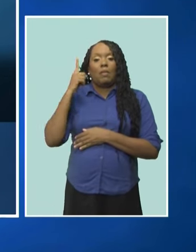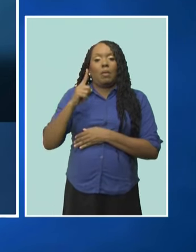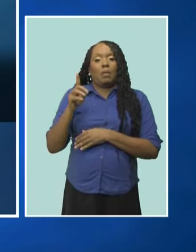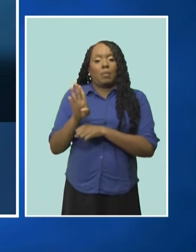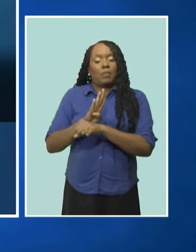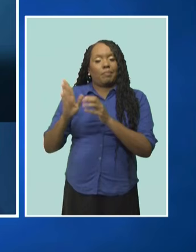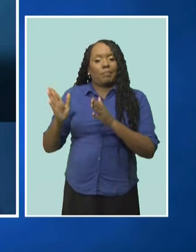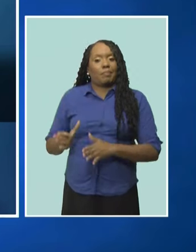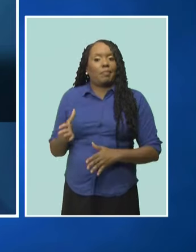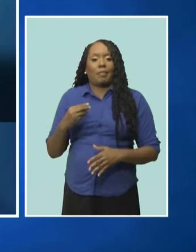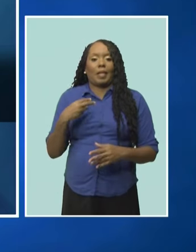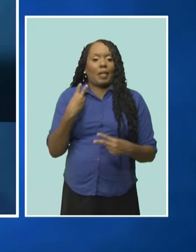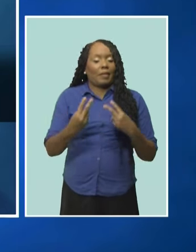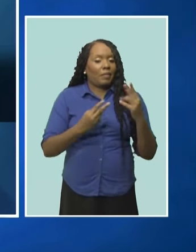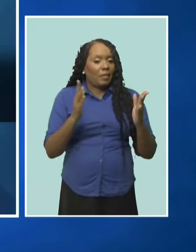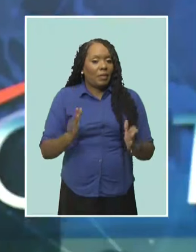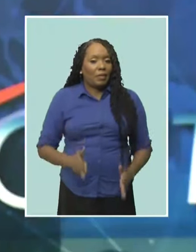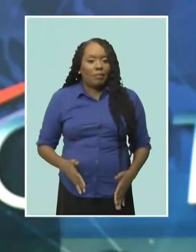visitors to the island.